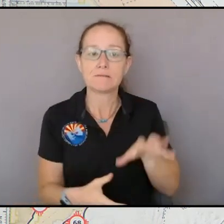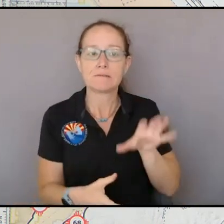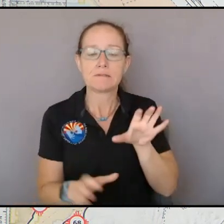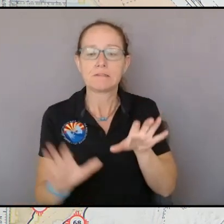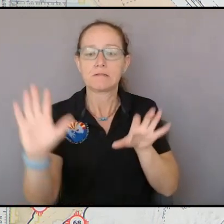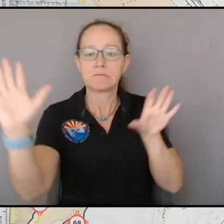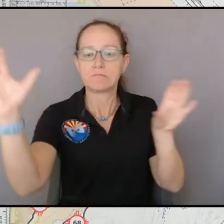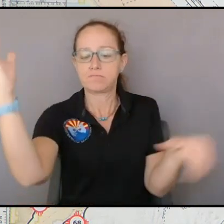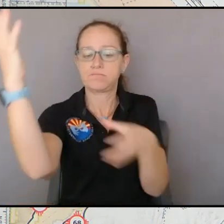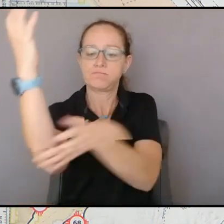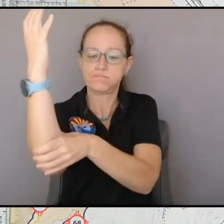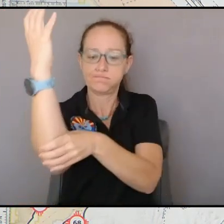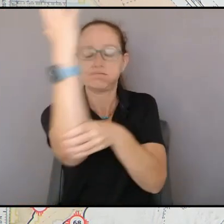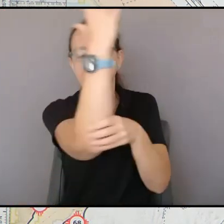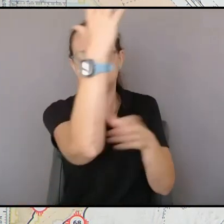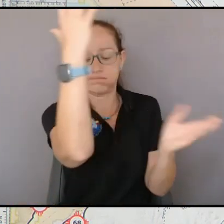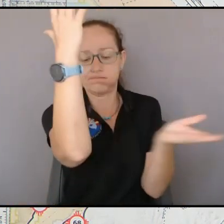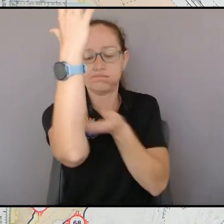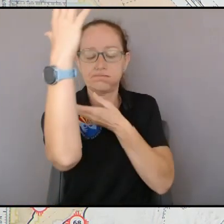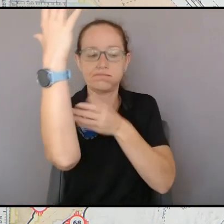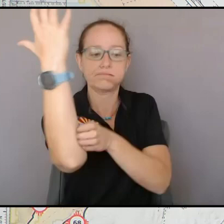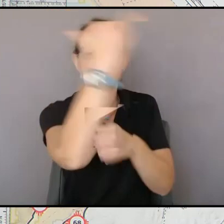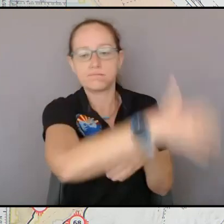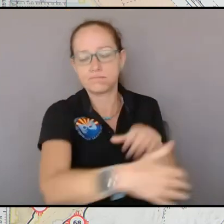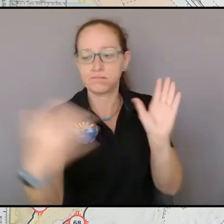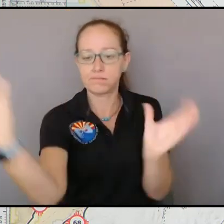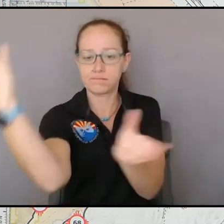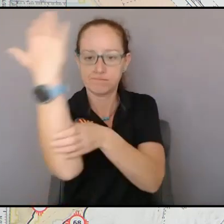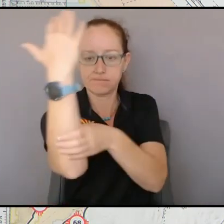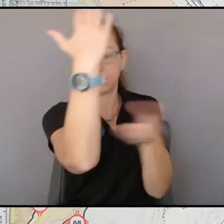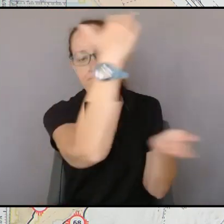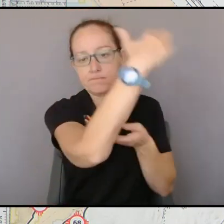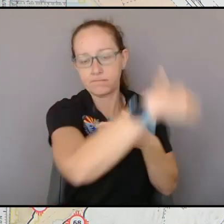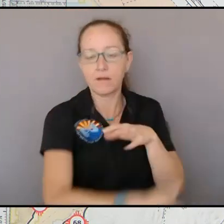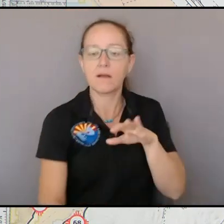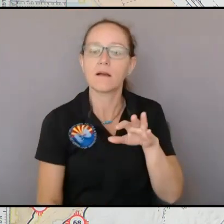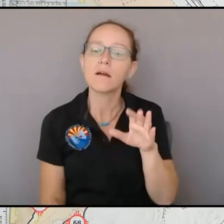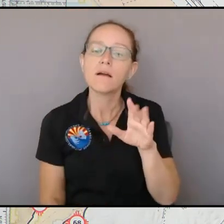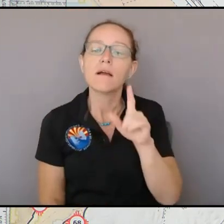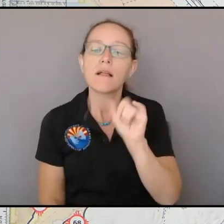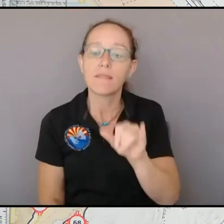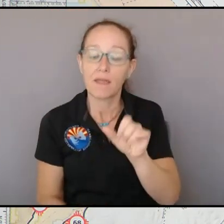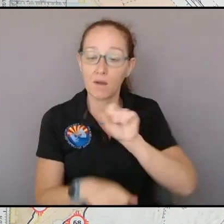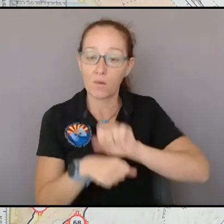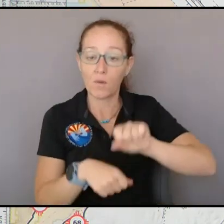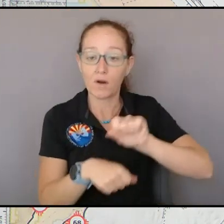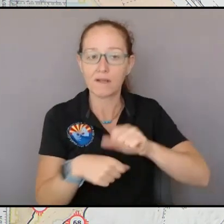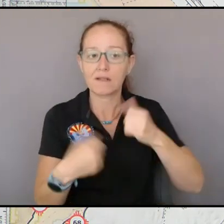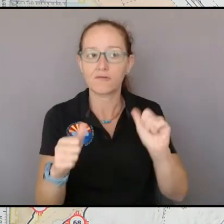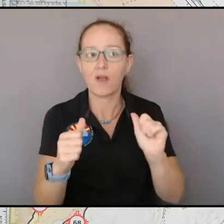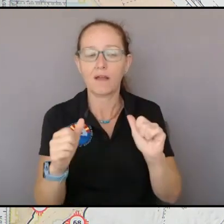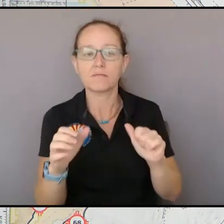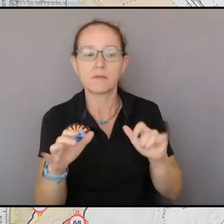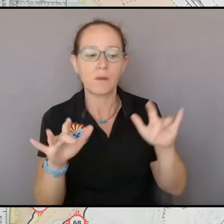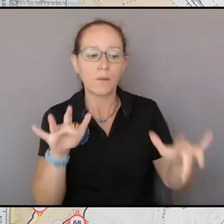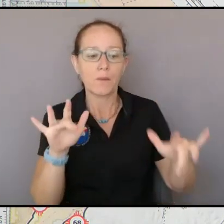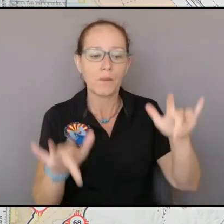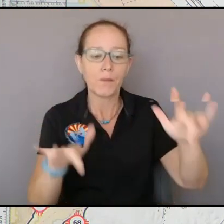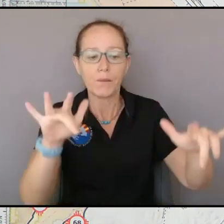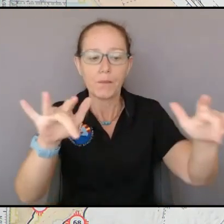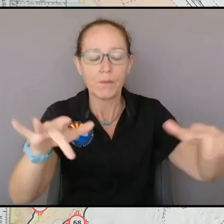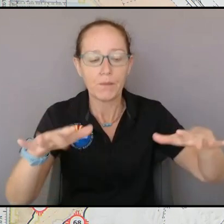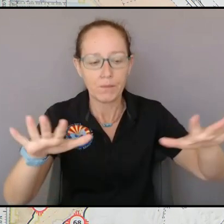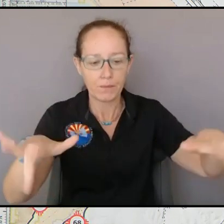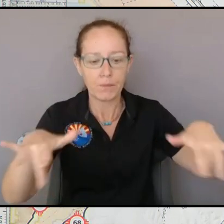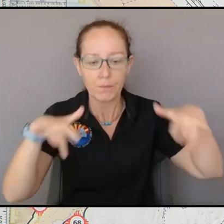earlier about that 300 foot shaded fuel break and they've worked all the way up to this division boundary right here and now they're going to continue that work going off to the